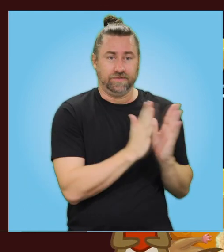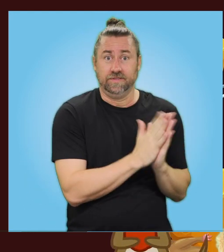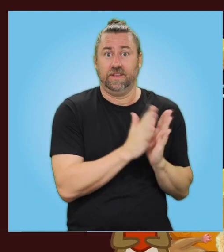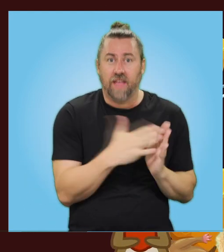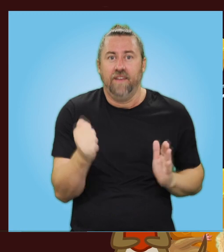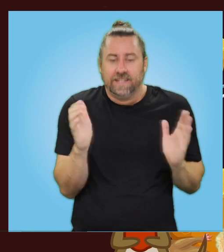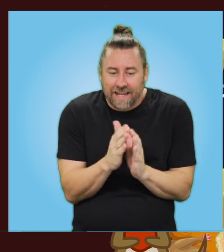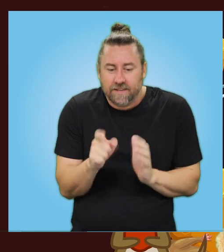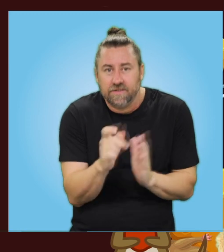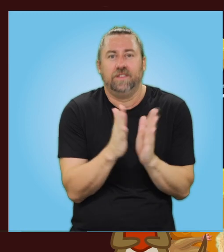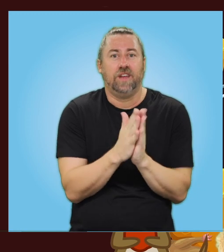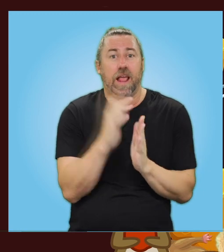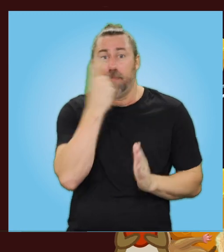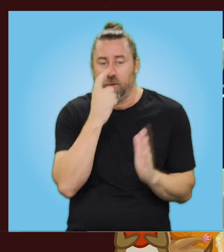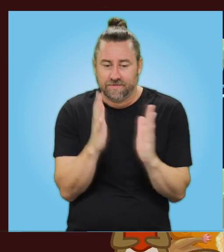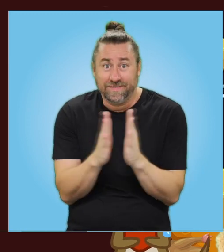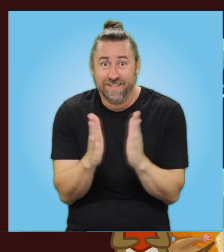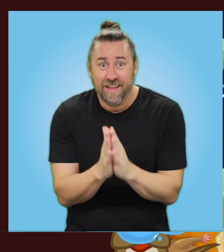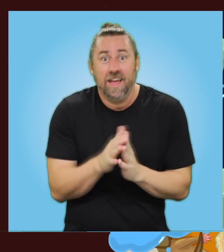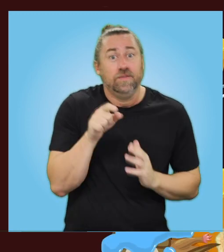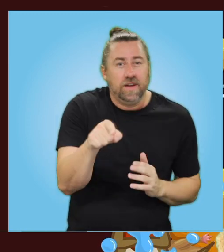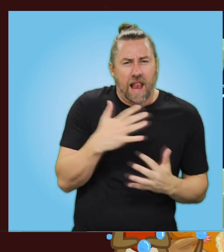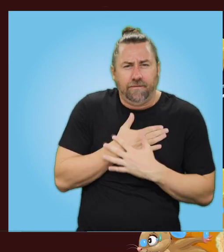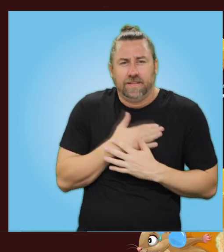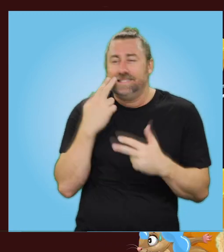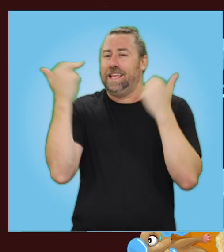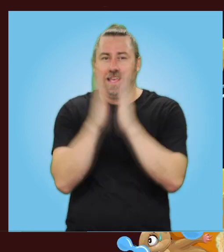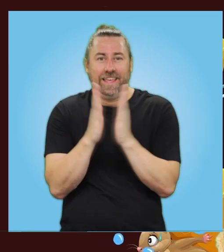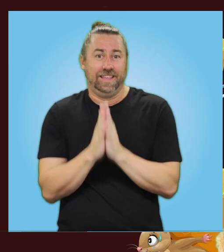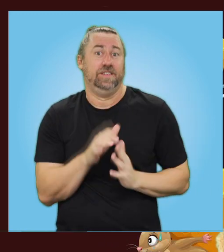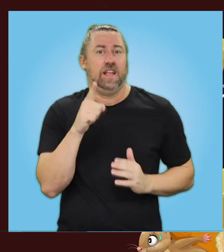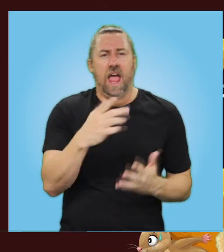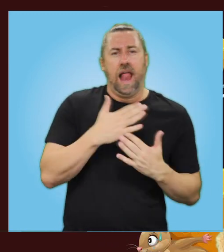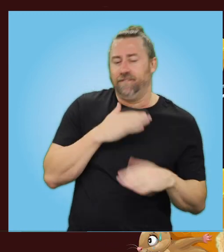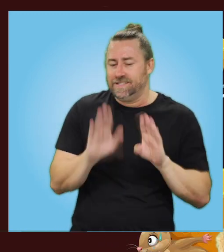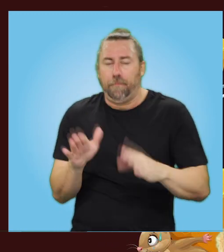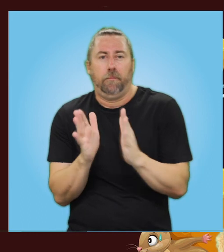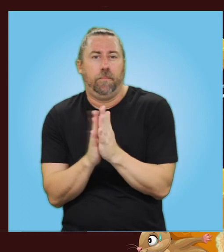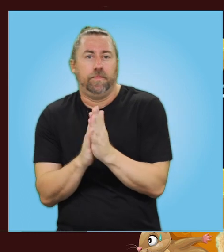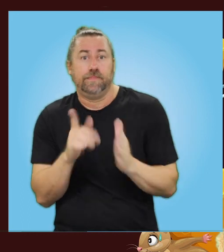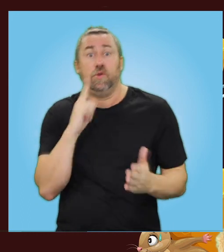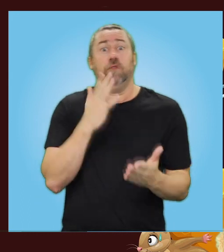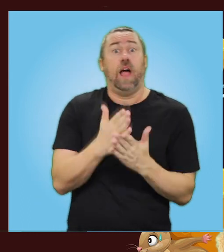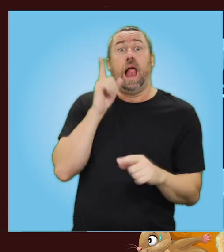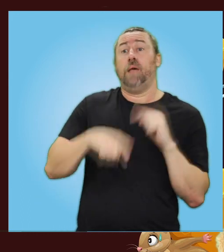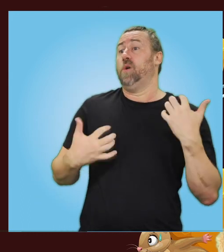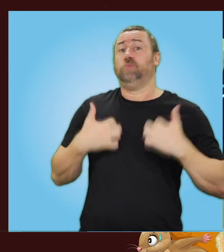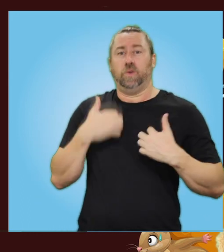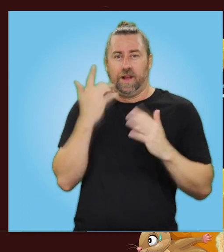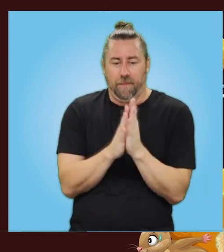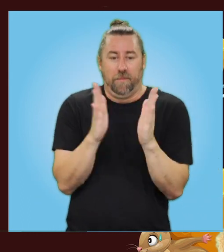there lived a teeny, tiny mouse. She loved to sing. She loved to tap. But most of all,